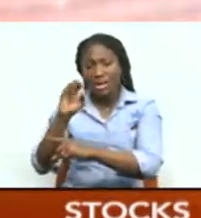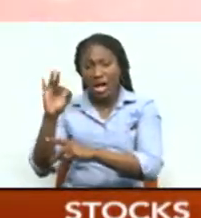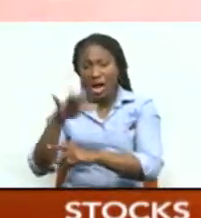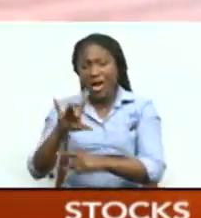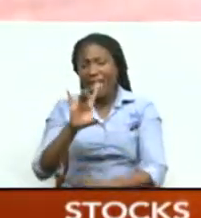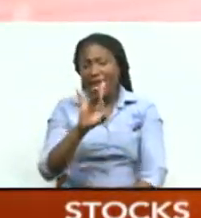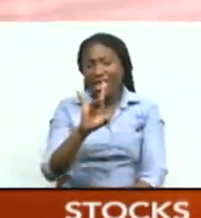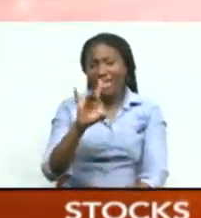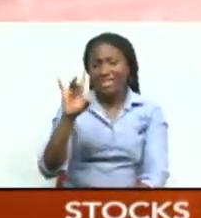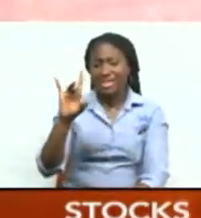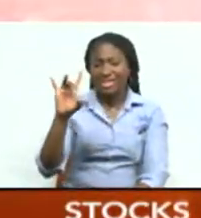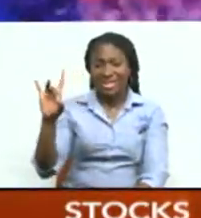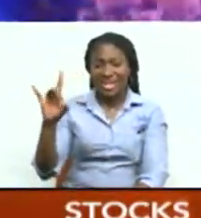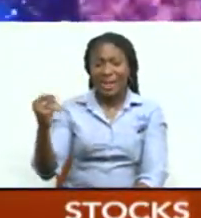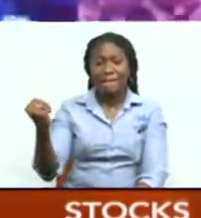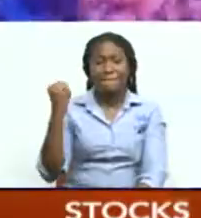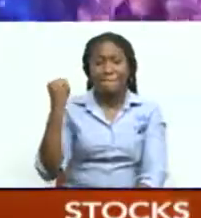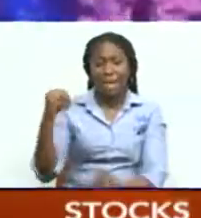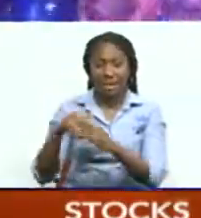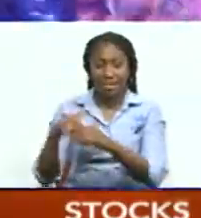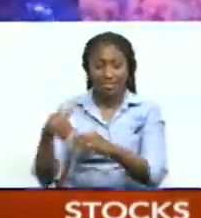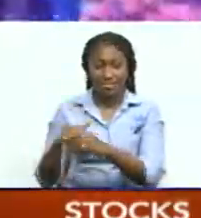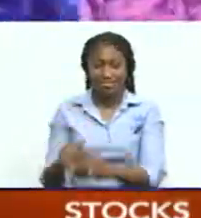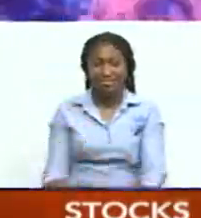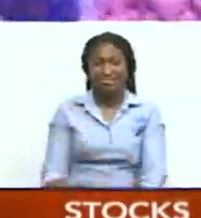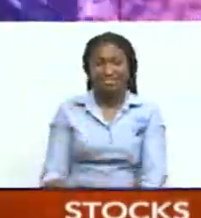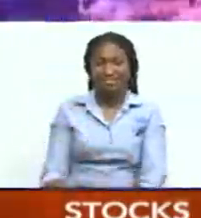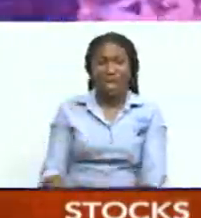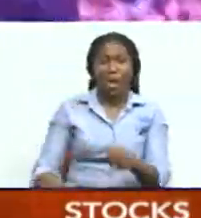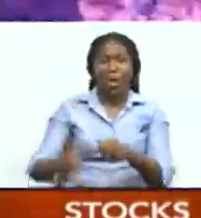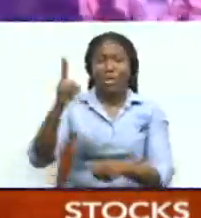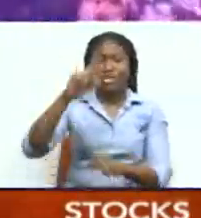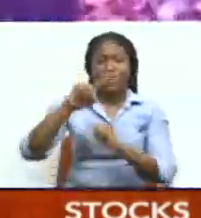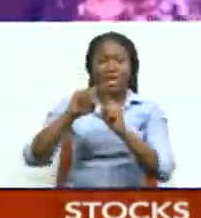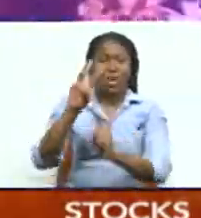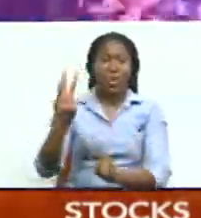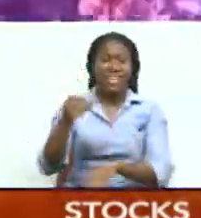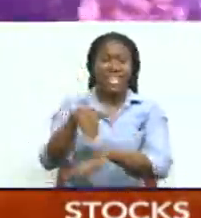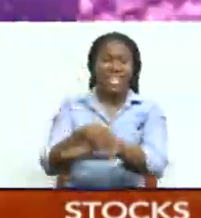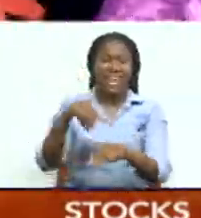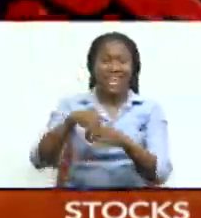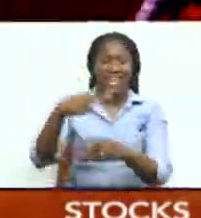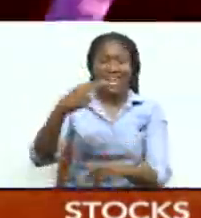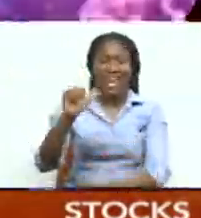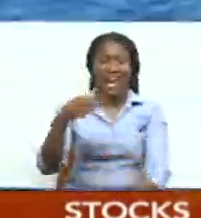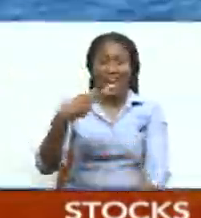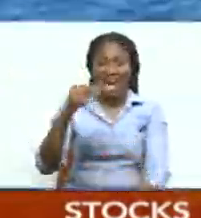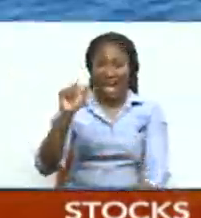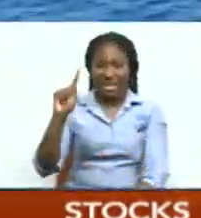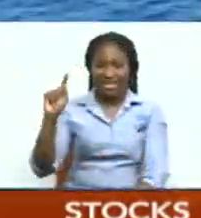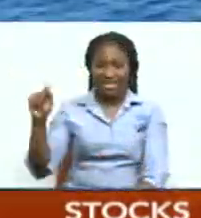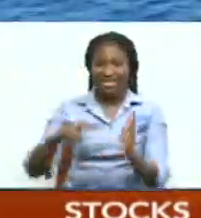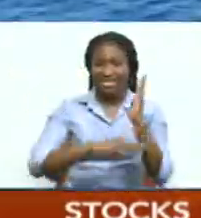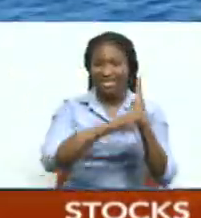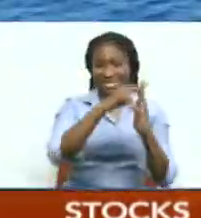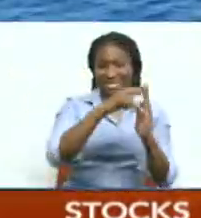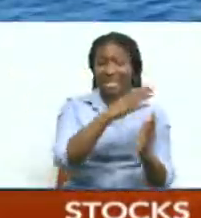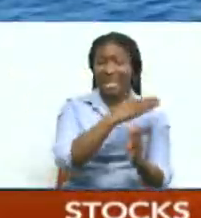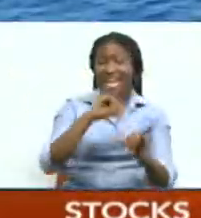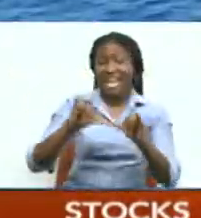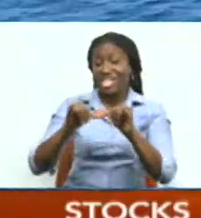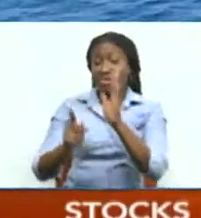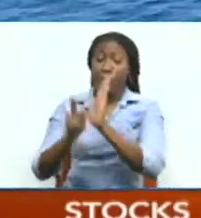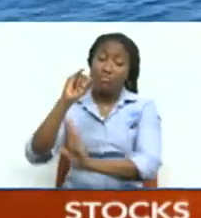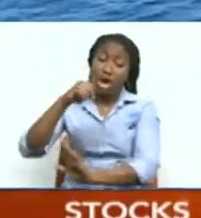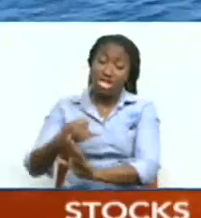$888 million. The launch was held on Wednesday night at the Hyatt Regency Hotel. Engineering projects and